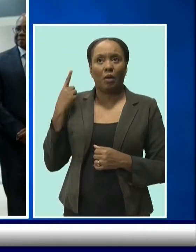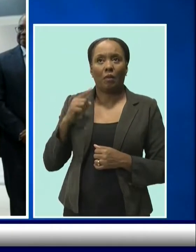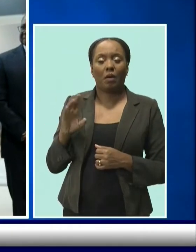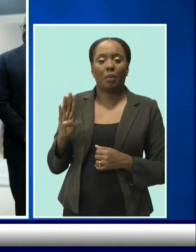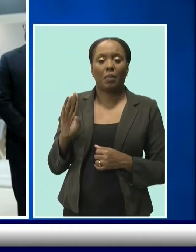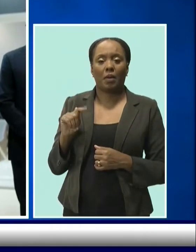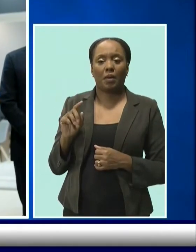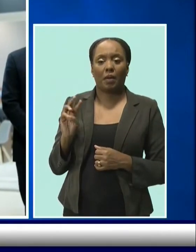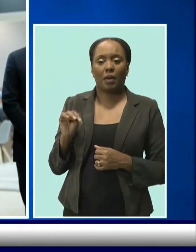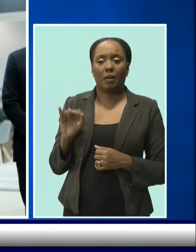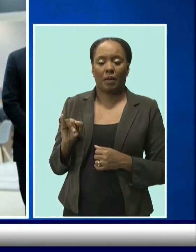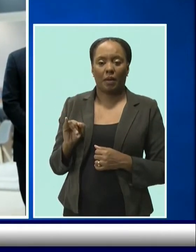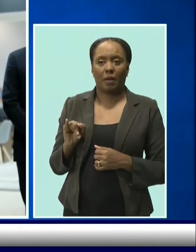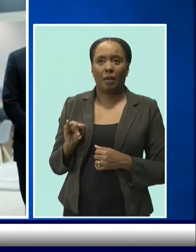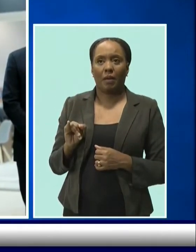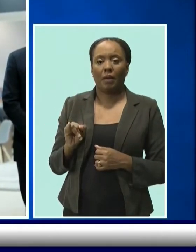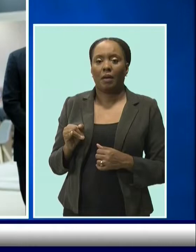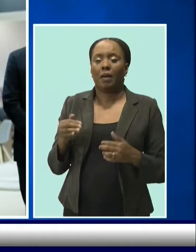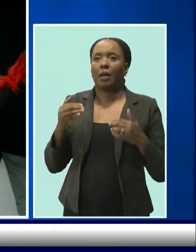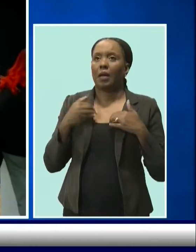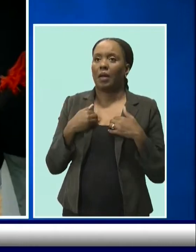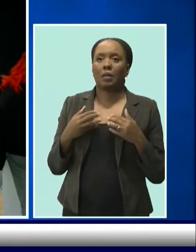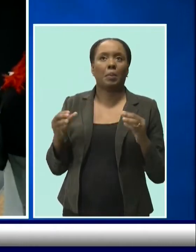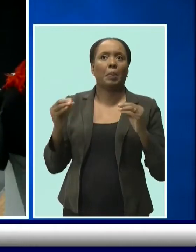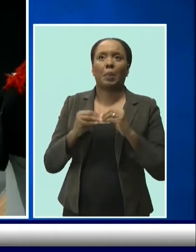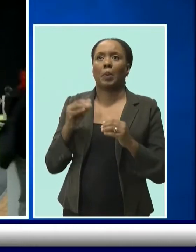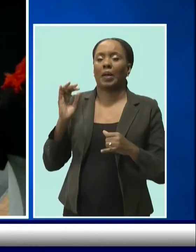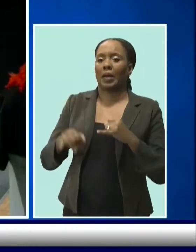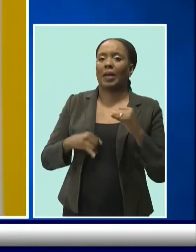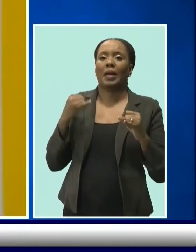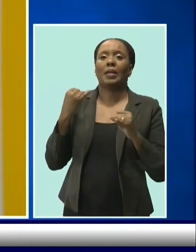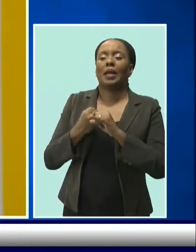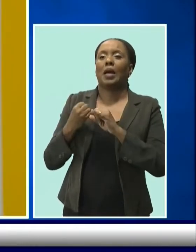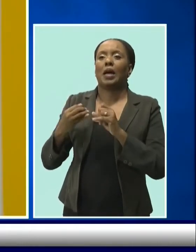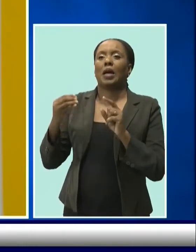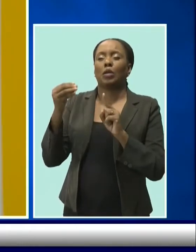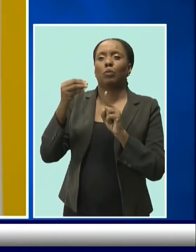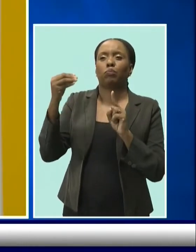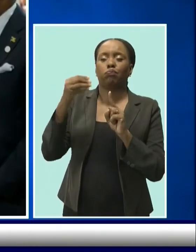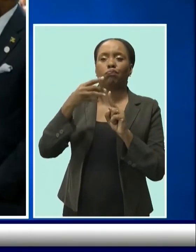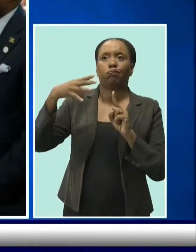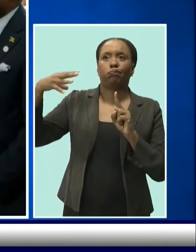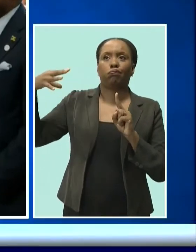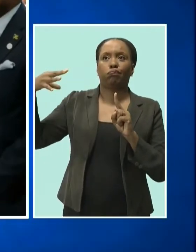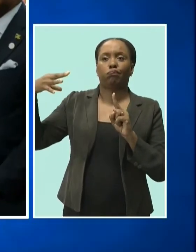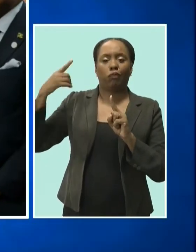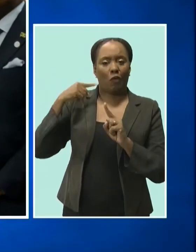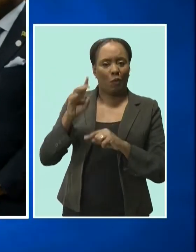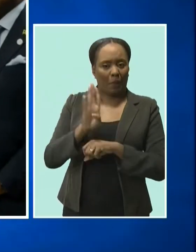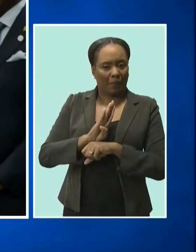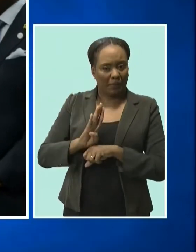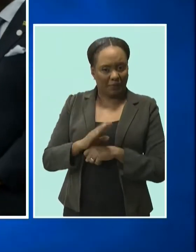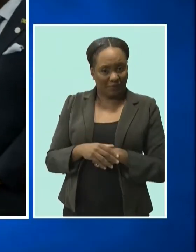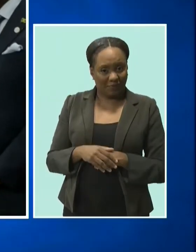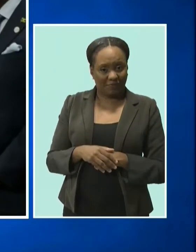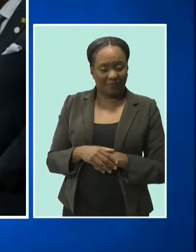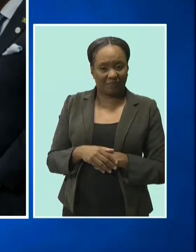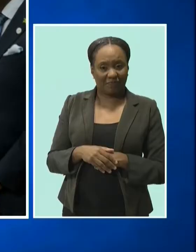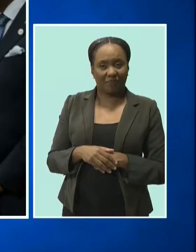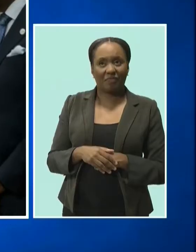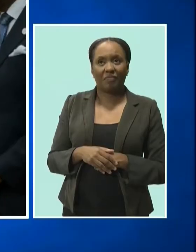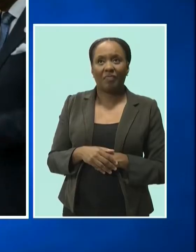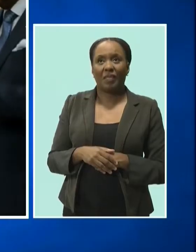Jens Strainhardt has brought even more of the international spotlight to Barbados. He's been selected as one of the recipients